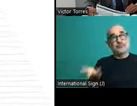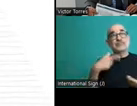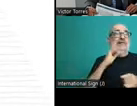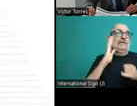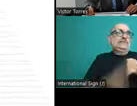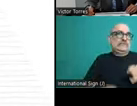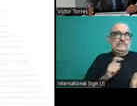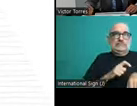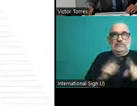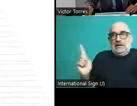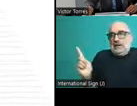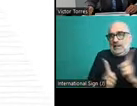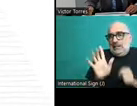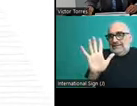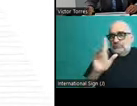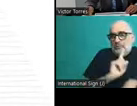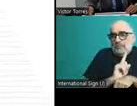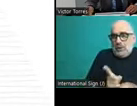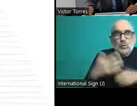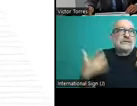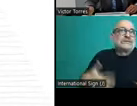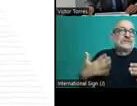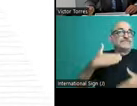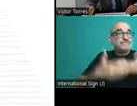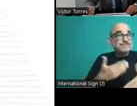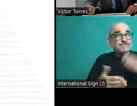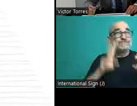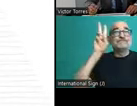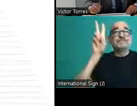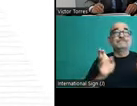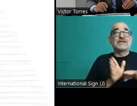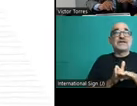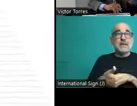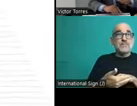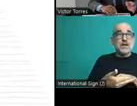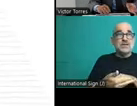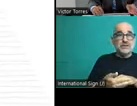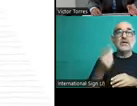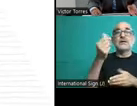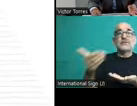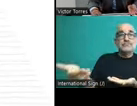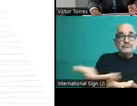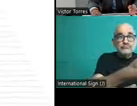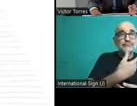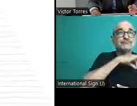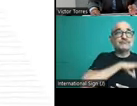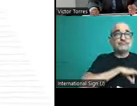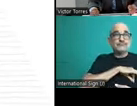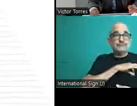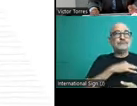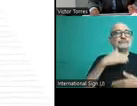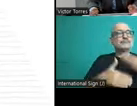come from private insurance for prepaid services